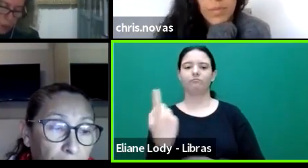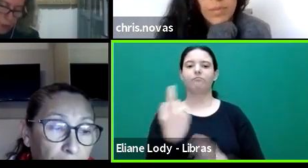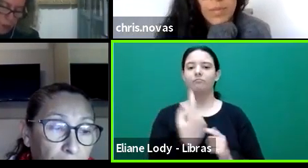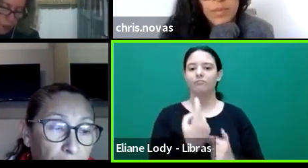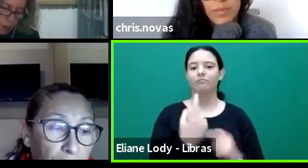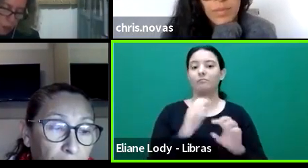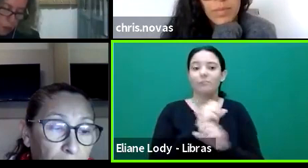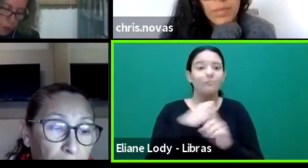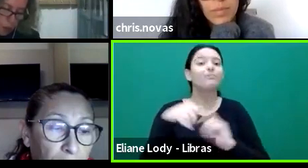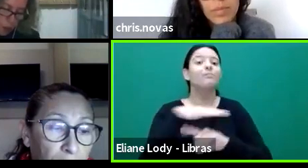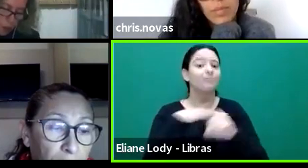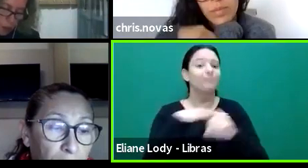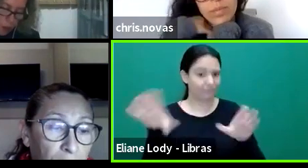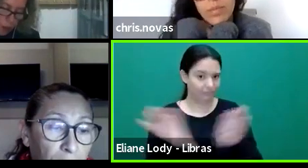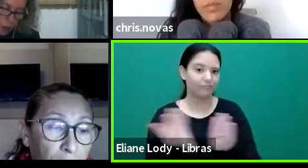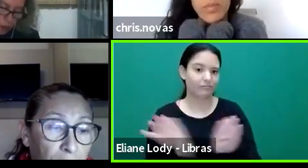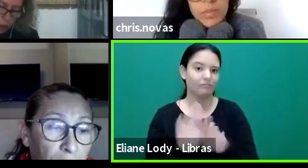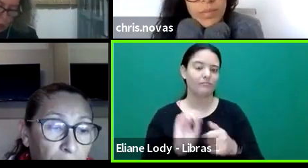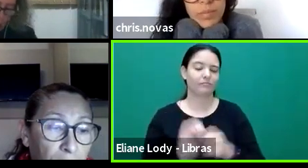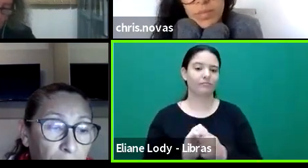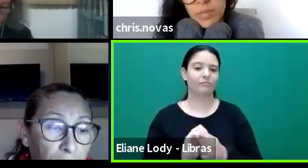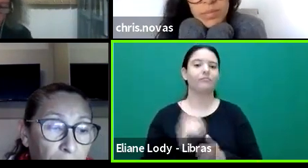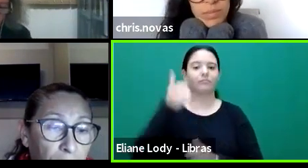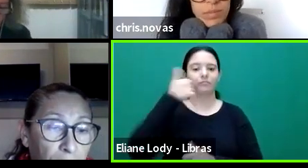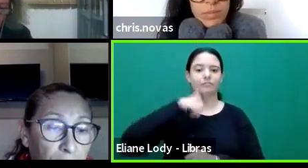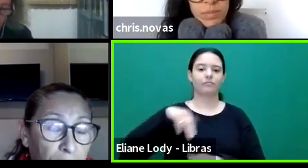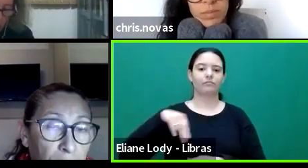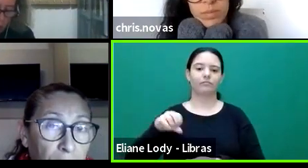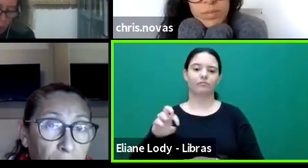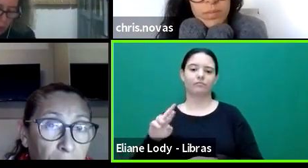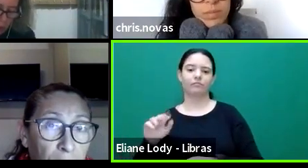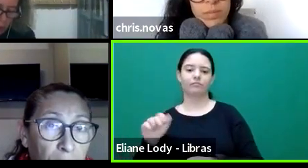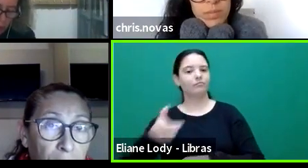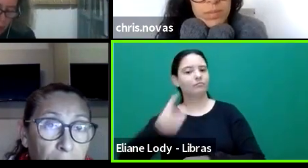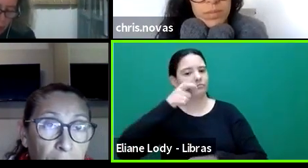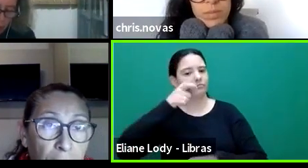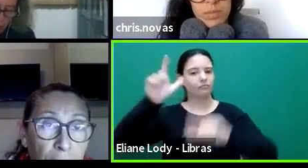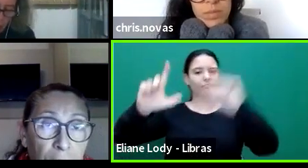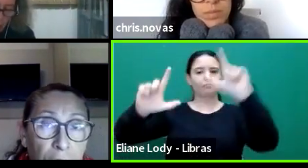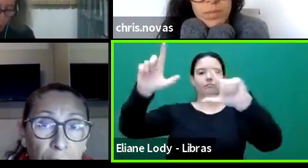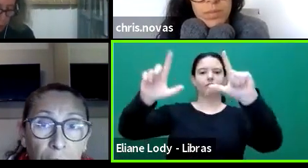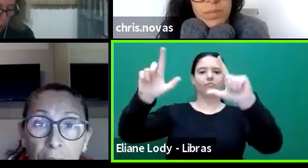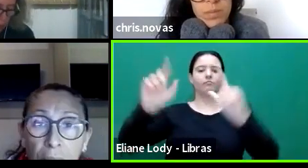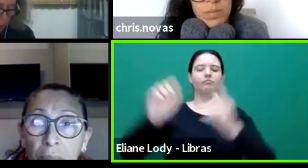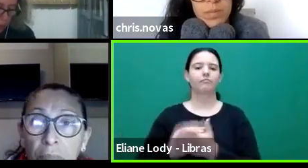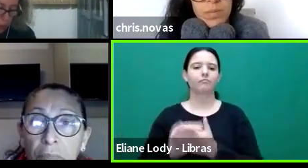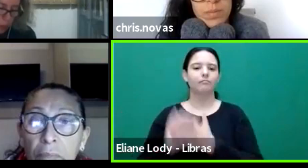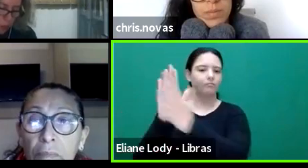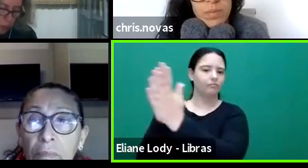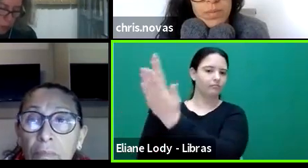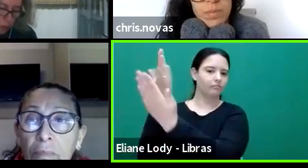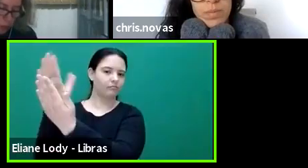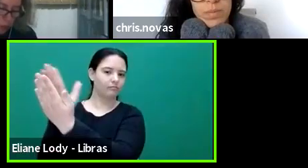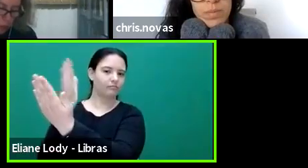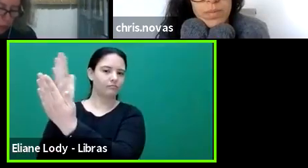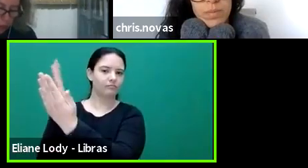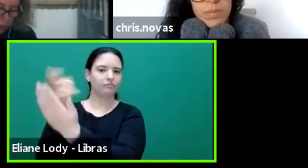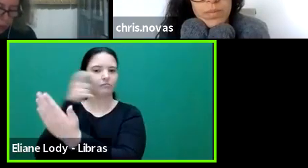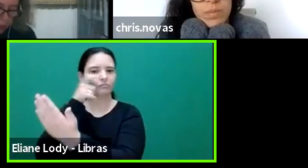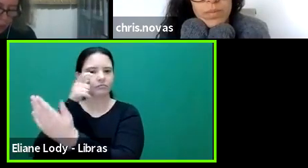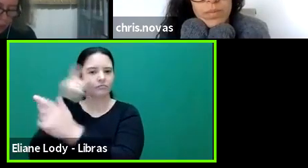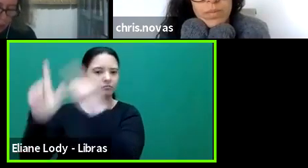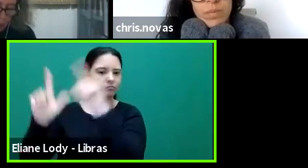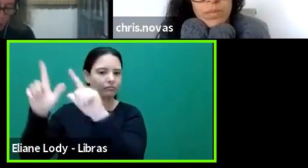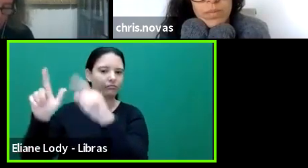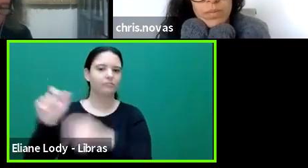kids' TV shows and reading kids' nature books, you know, and that was really critical to her. She spent tons of time